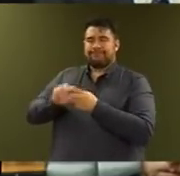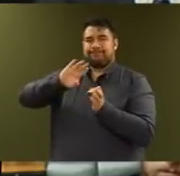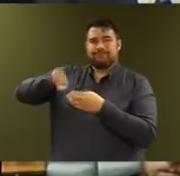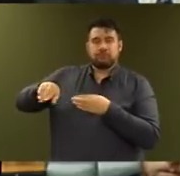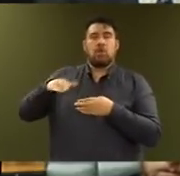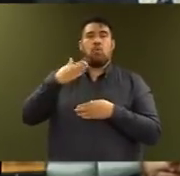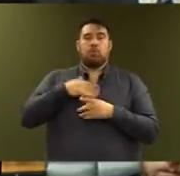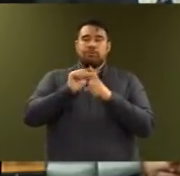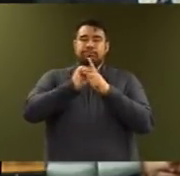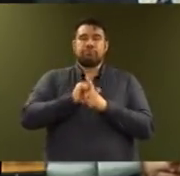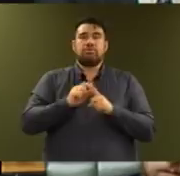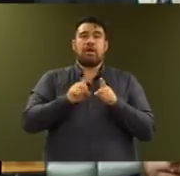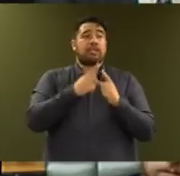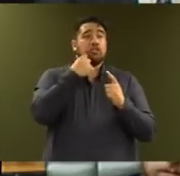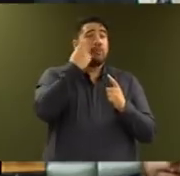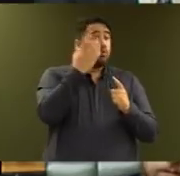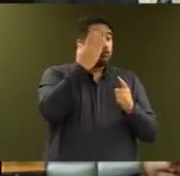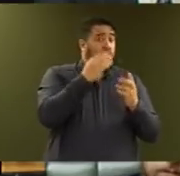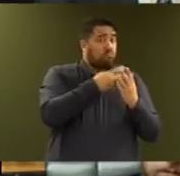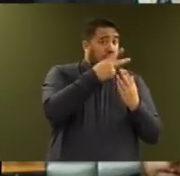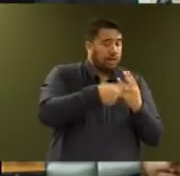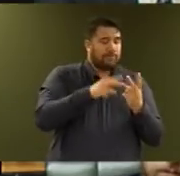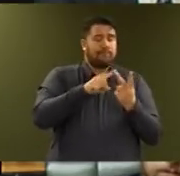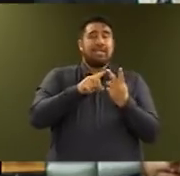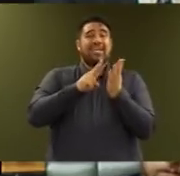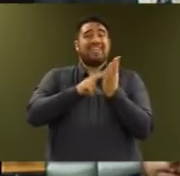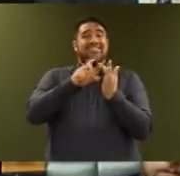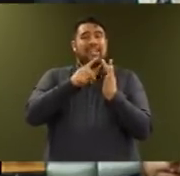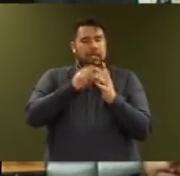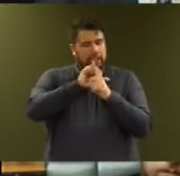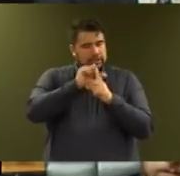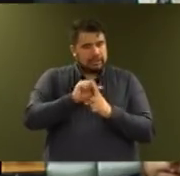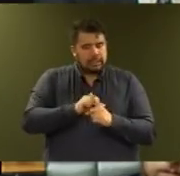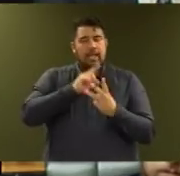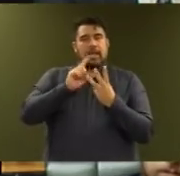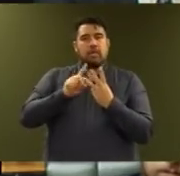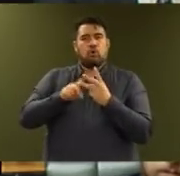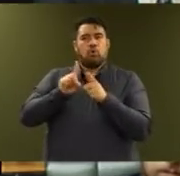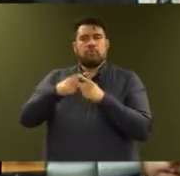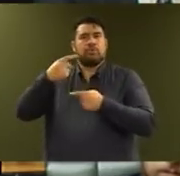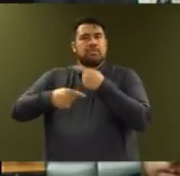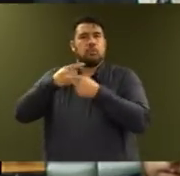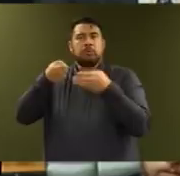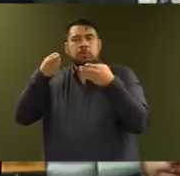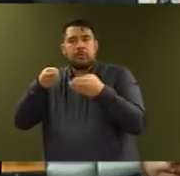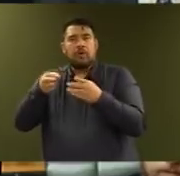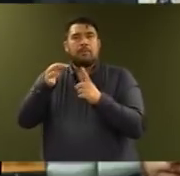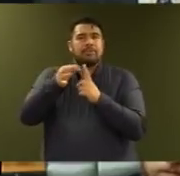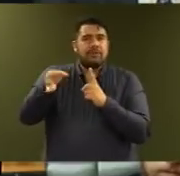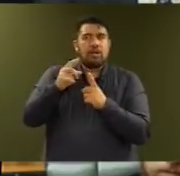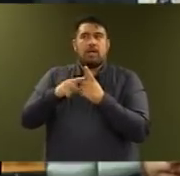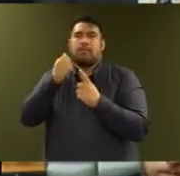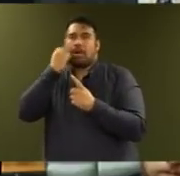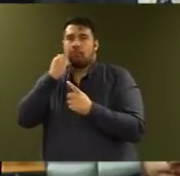reviewing tomorrow's schools and NCEA and we want a continuous focus on raising achievement for Māori and Pacifica learners.